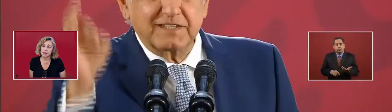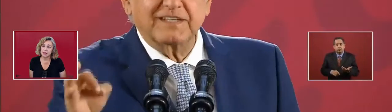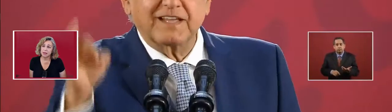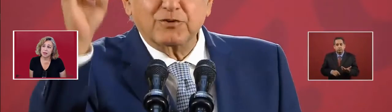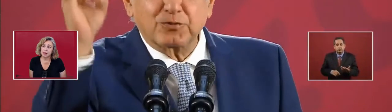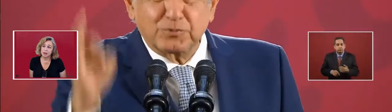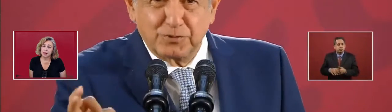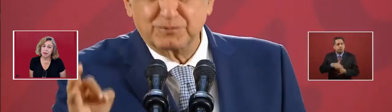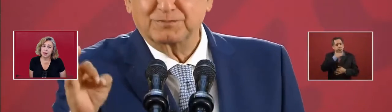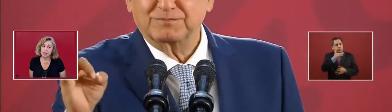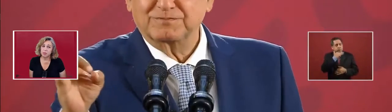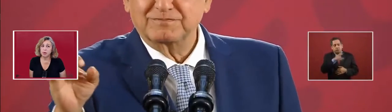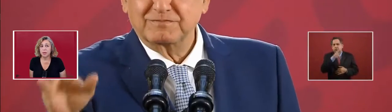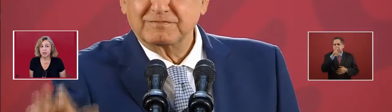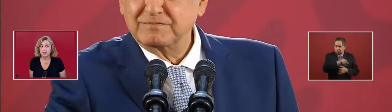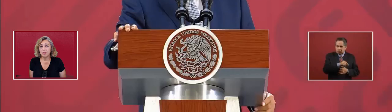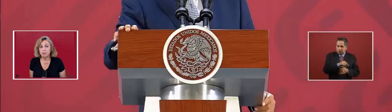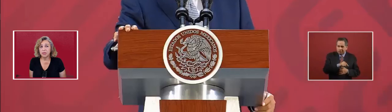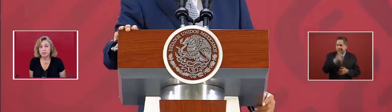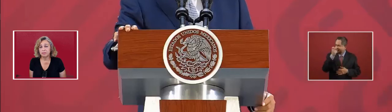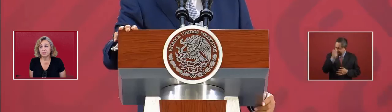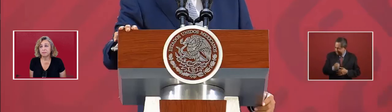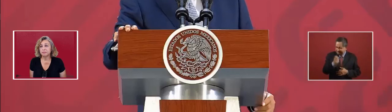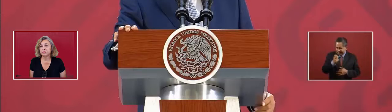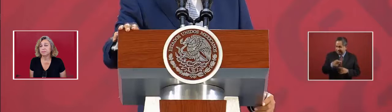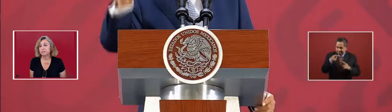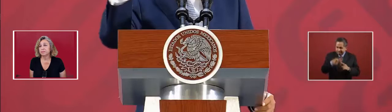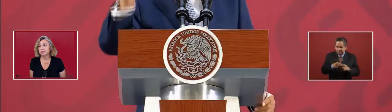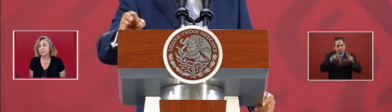not to permit corruption.